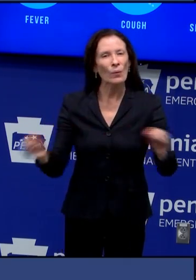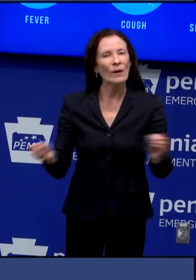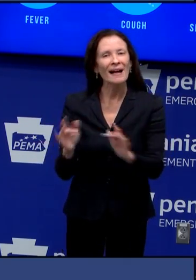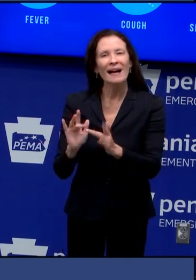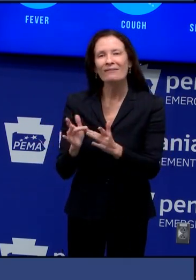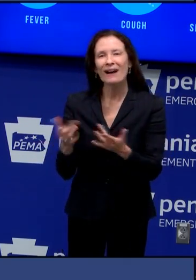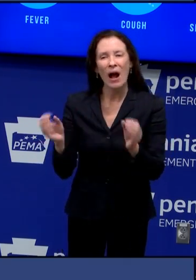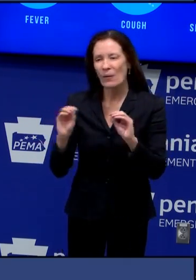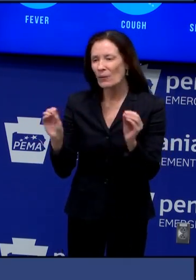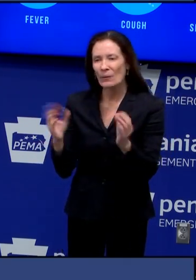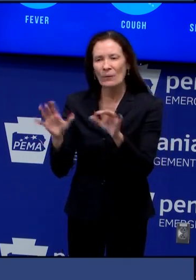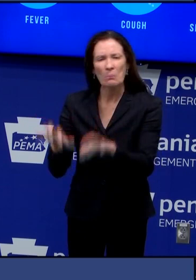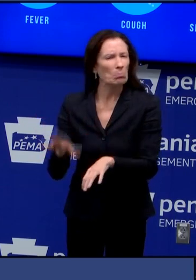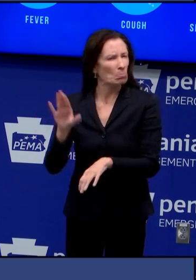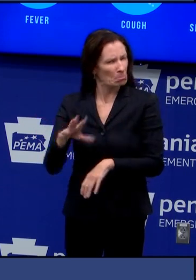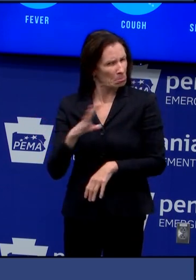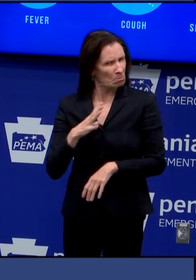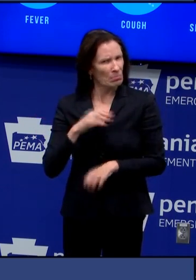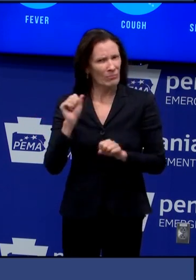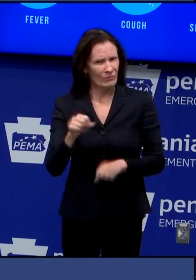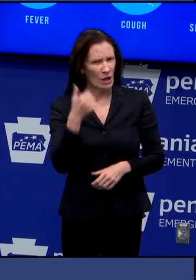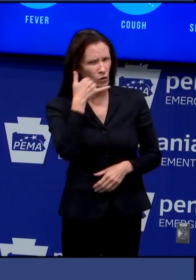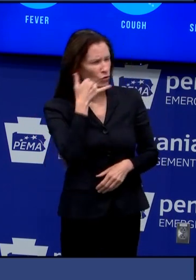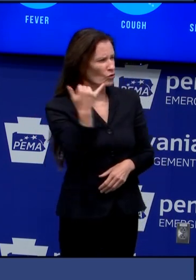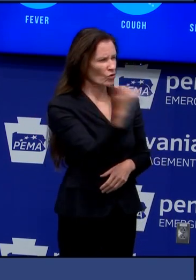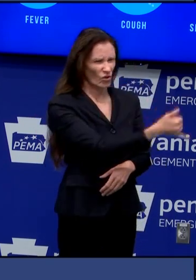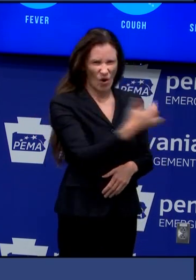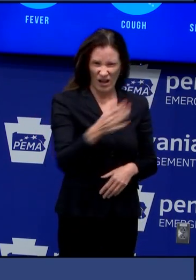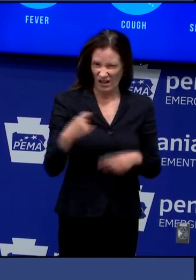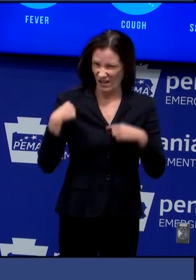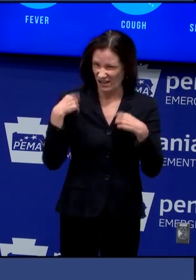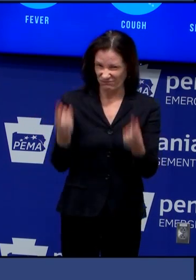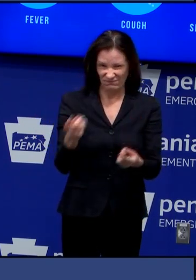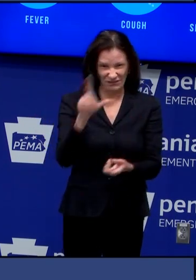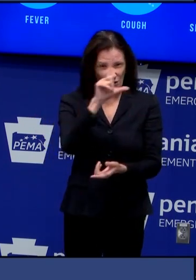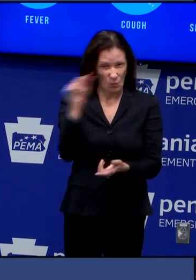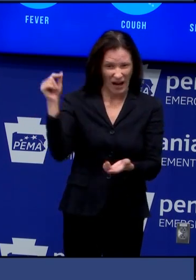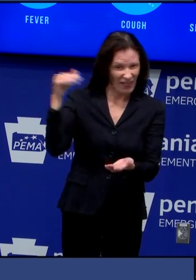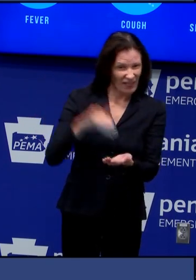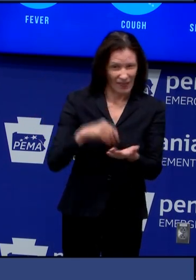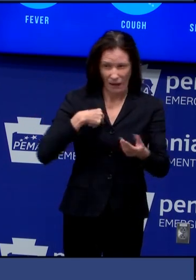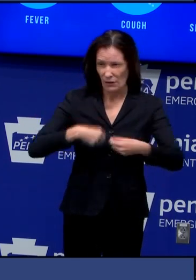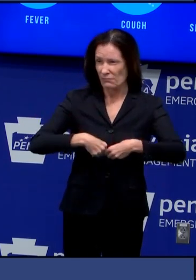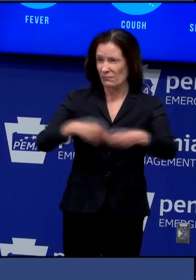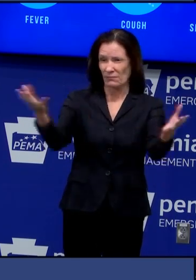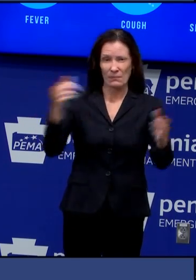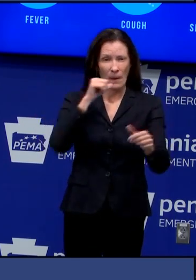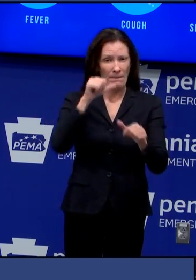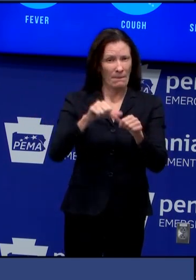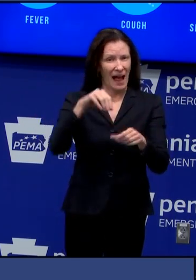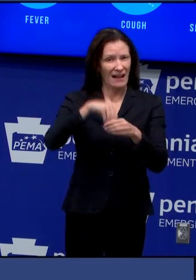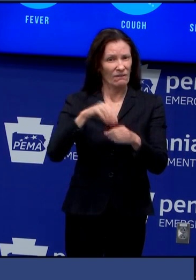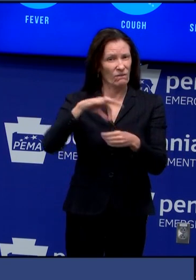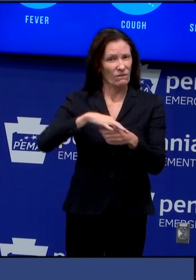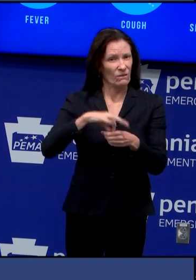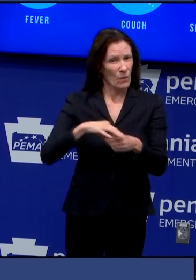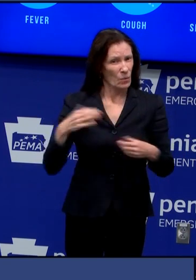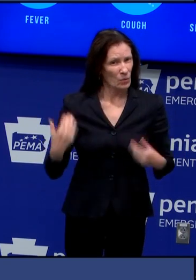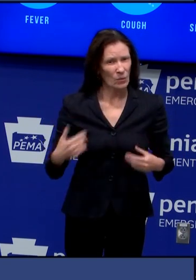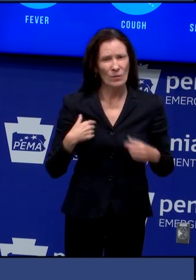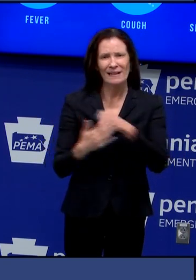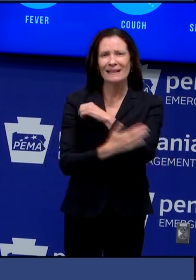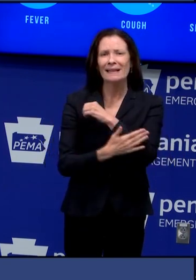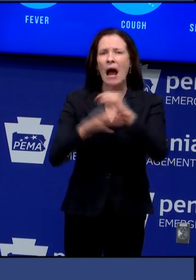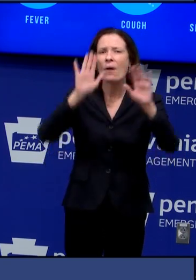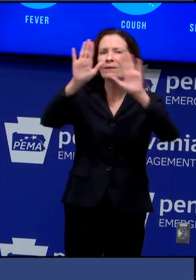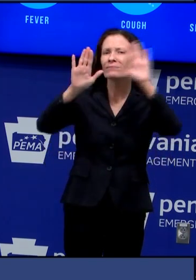the department of state the governor the administration are working with counties to to ease decisions about consolidation